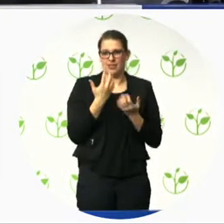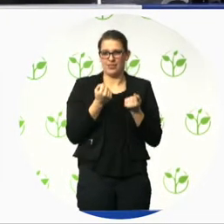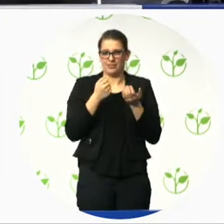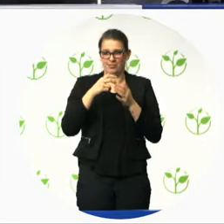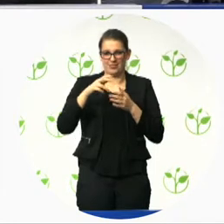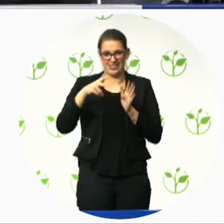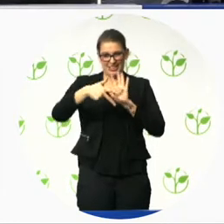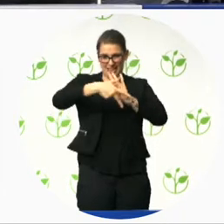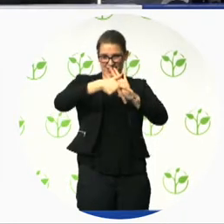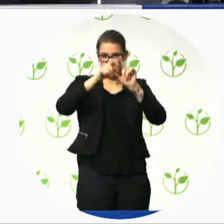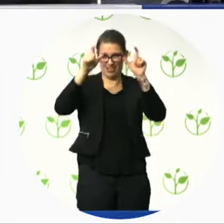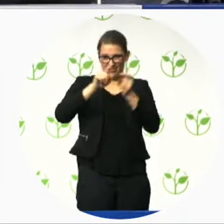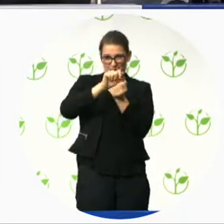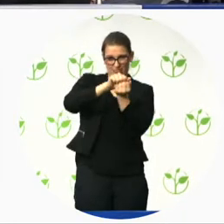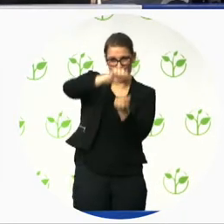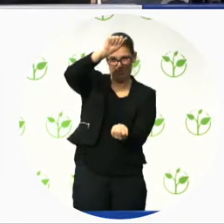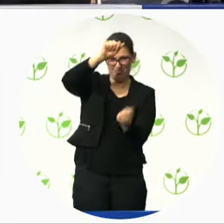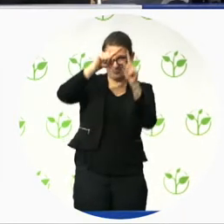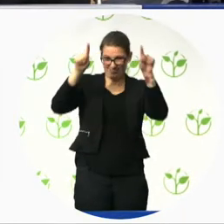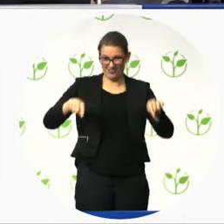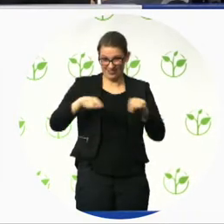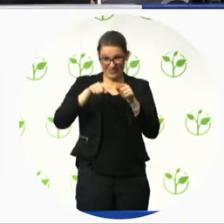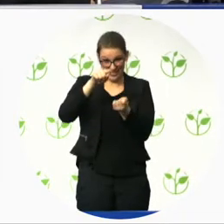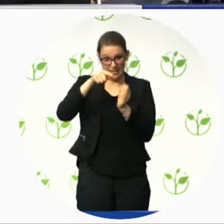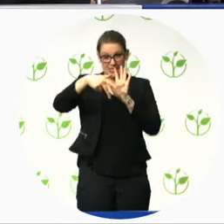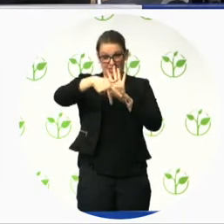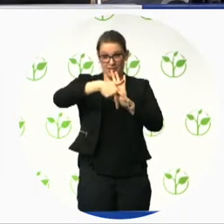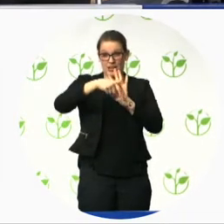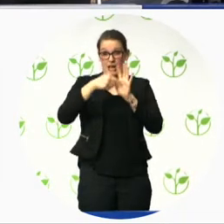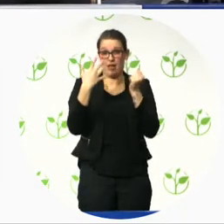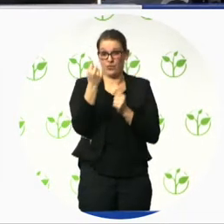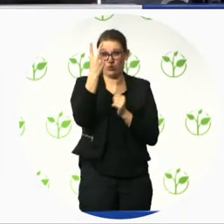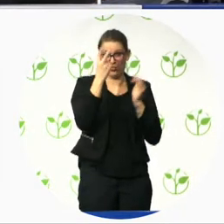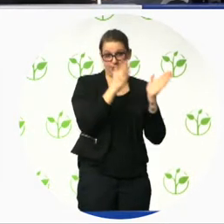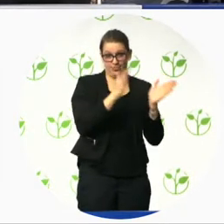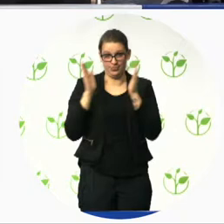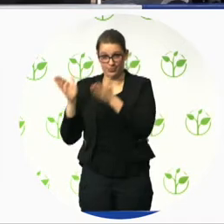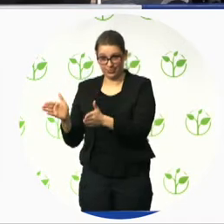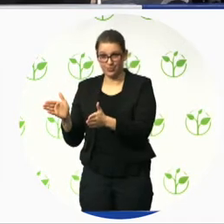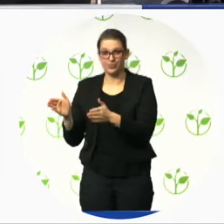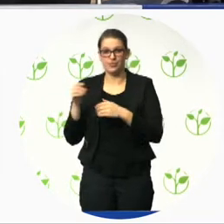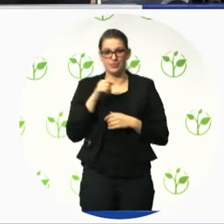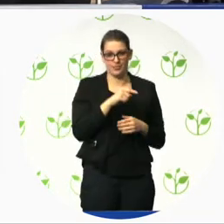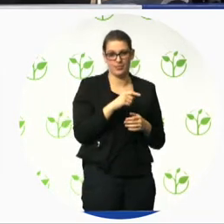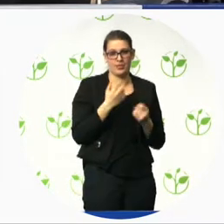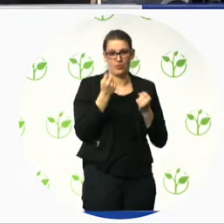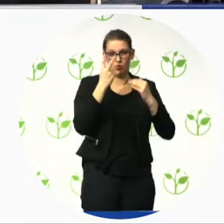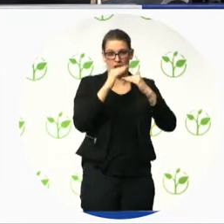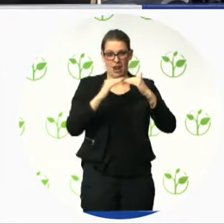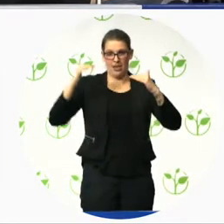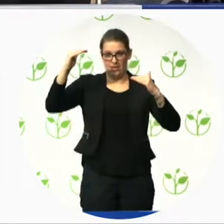The first one is the candidate. The candidate of